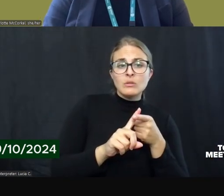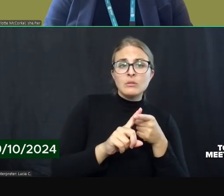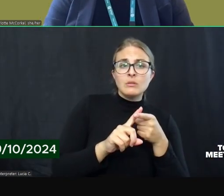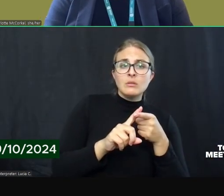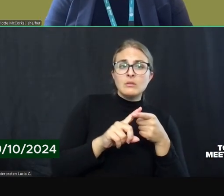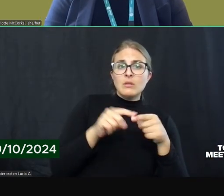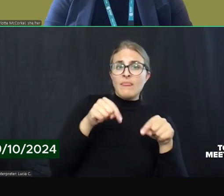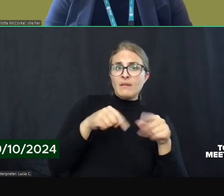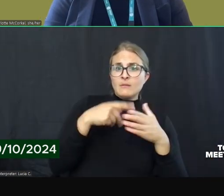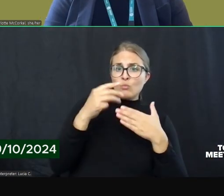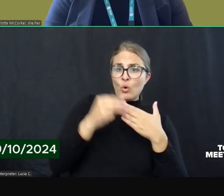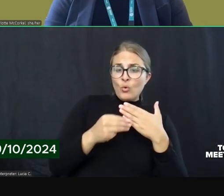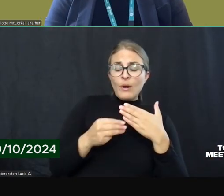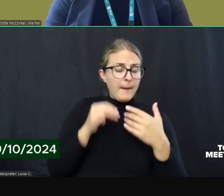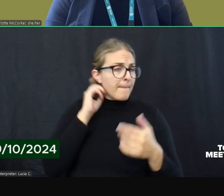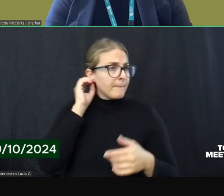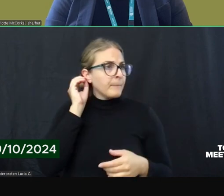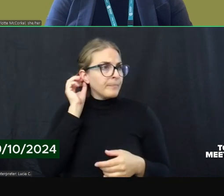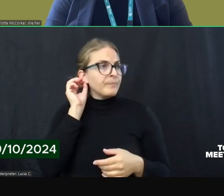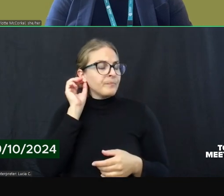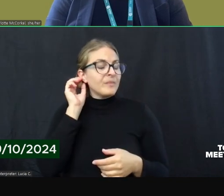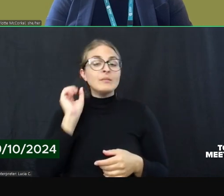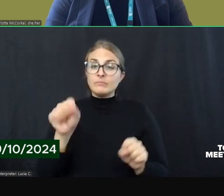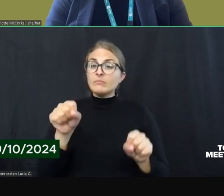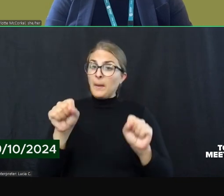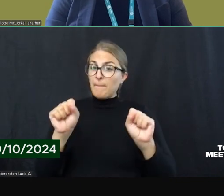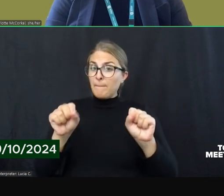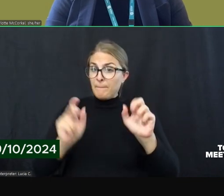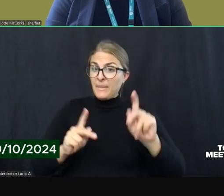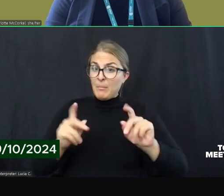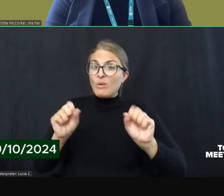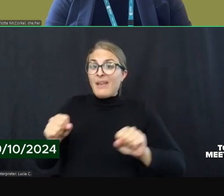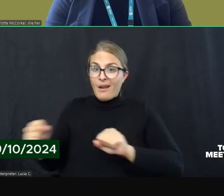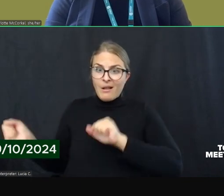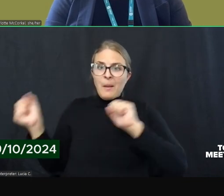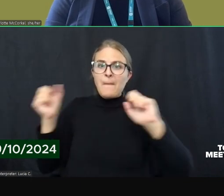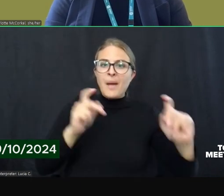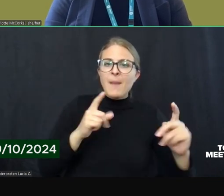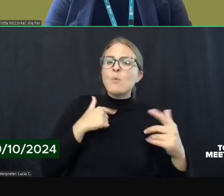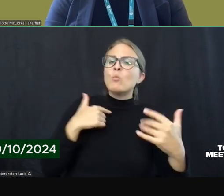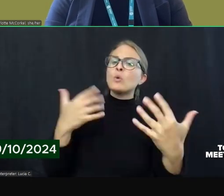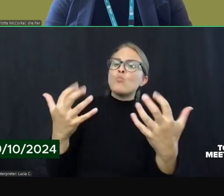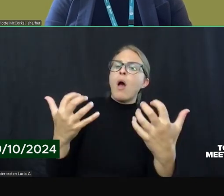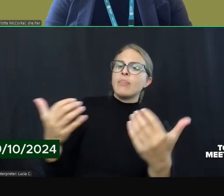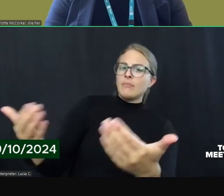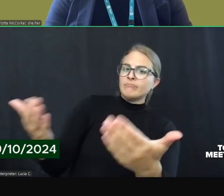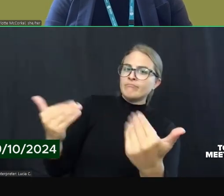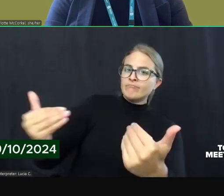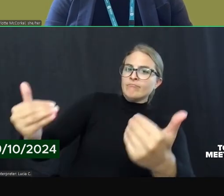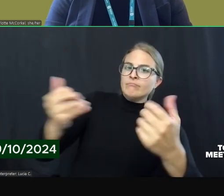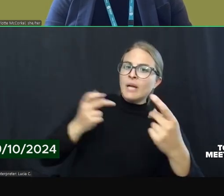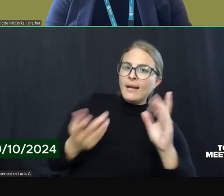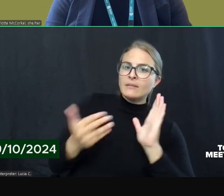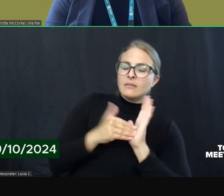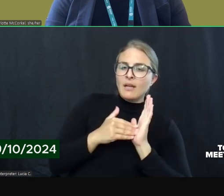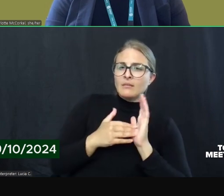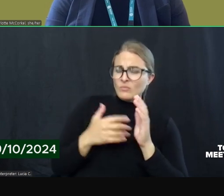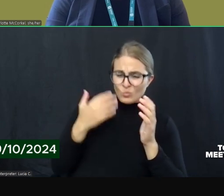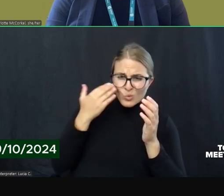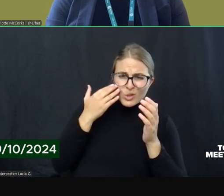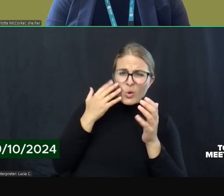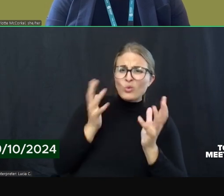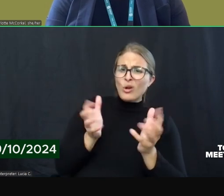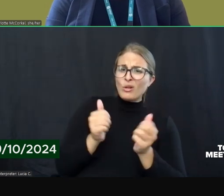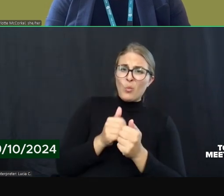I'm happy to take this one. So not only can people come back, but they're encouraged to come back. We know that talking to a crisis